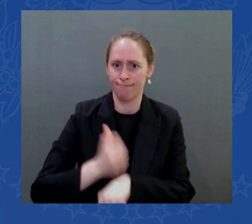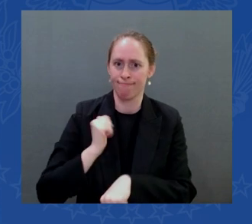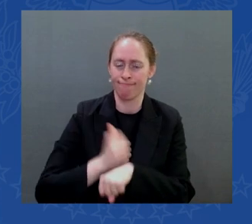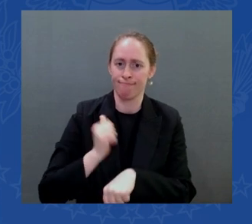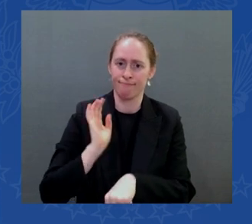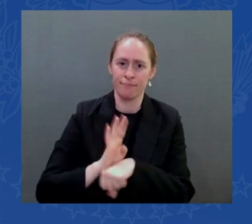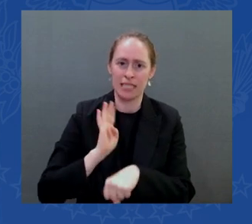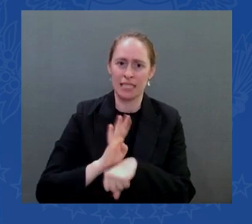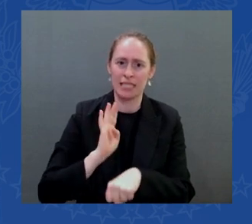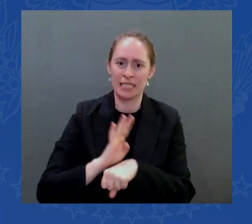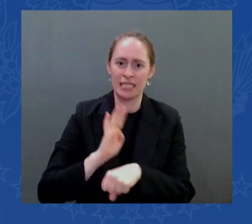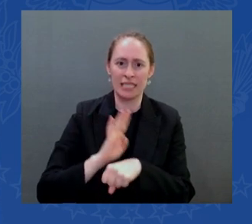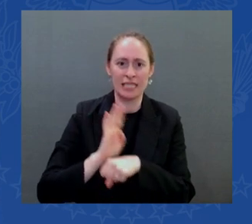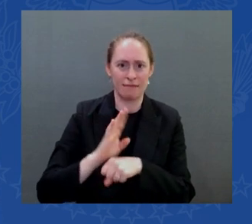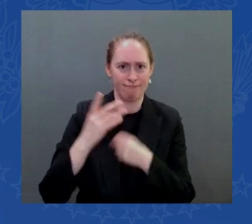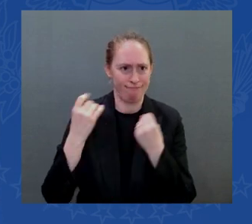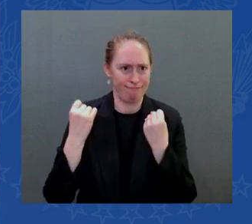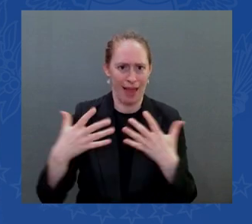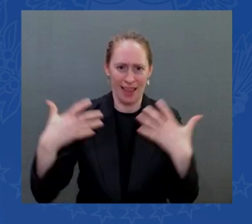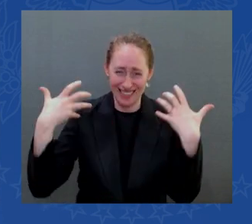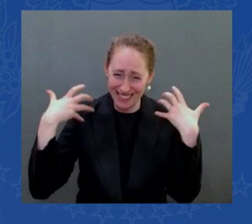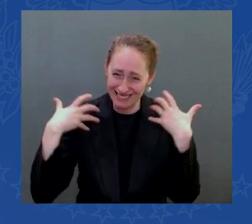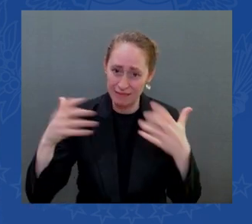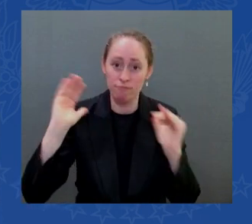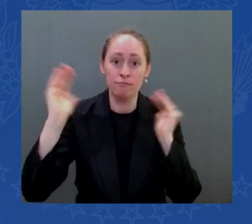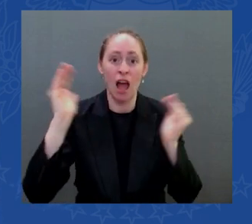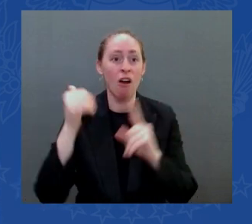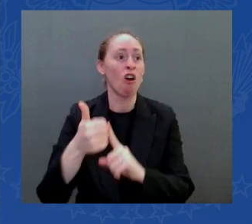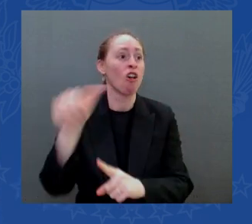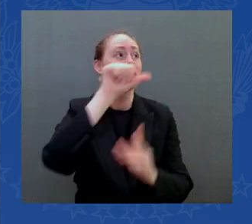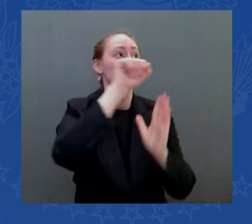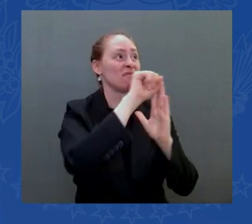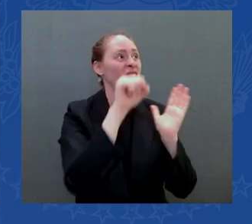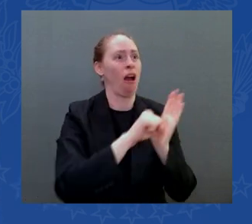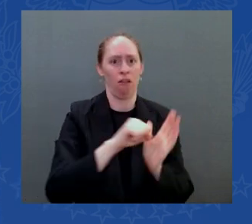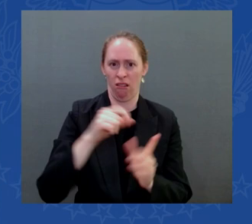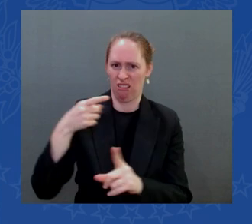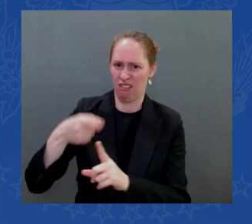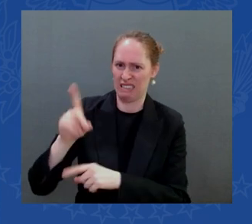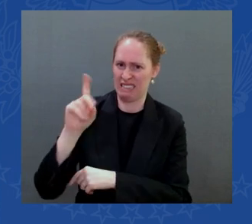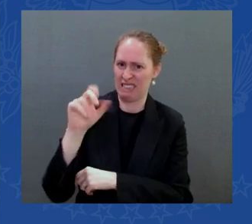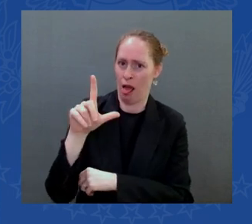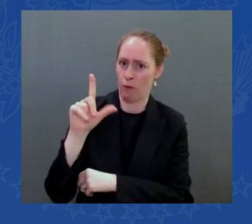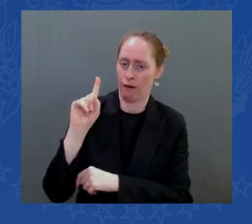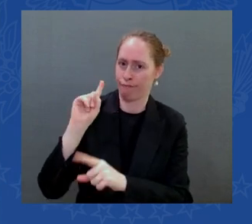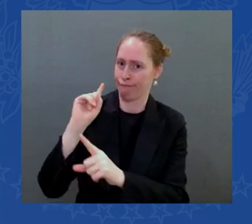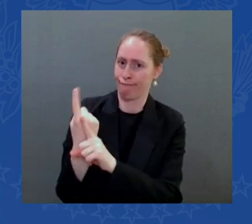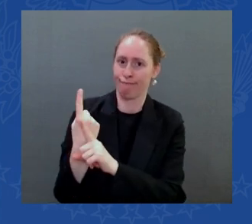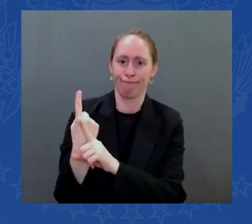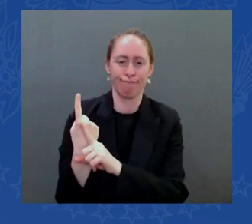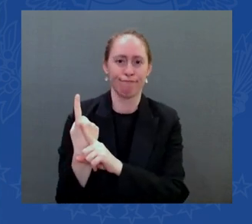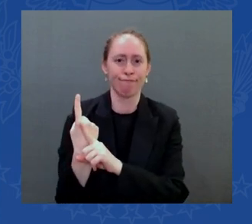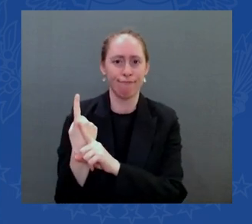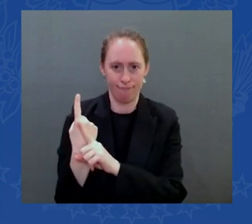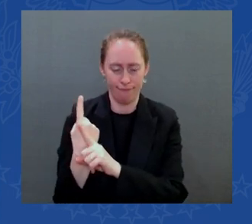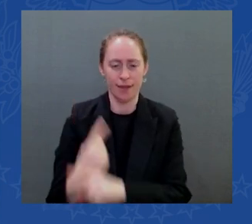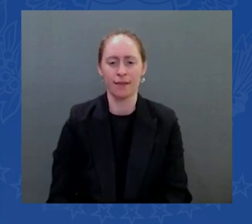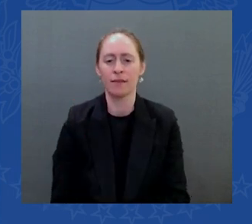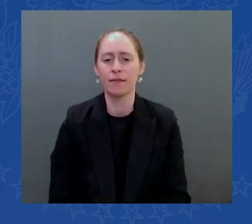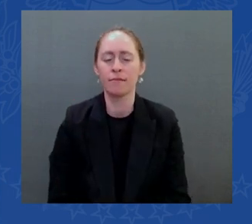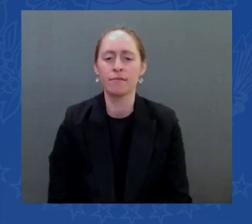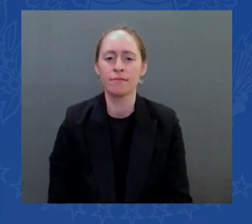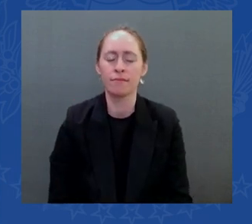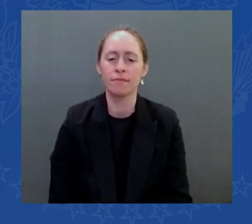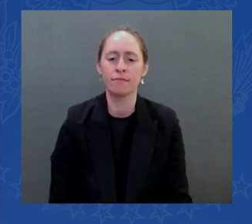and i survived winning seven senate elections in that state but here's the deal